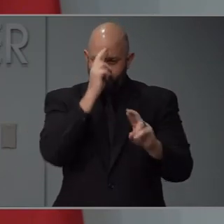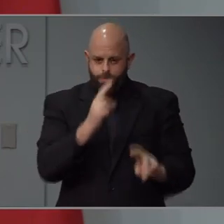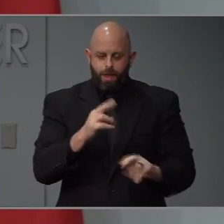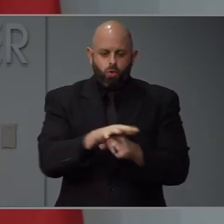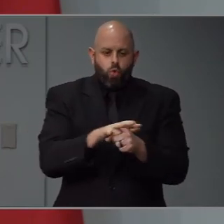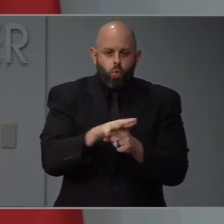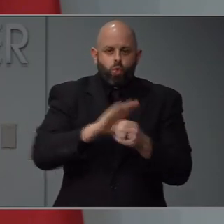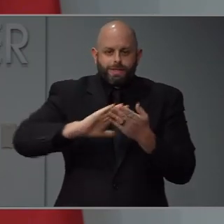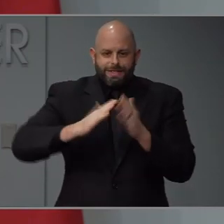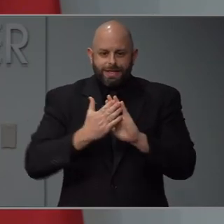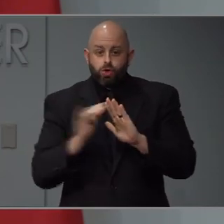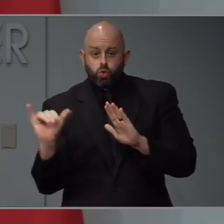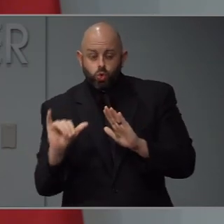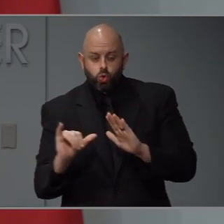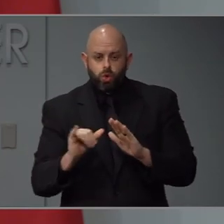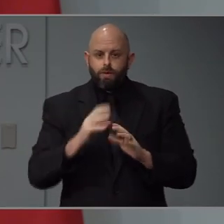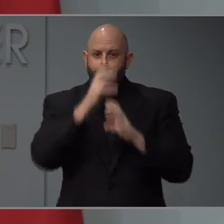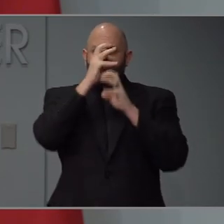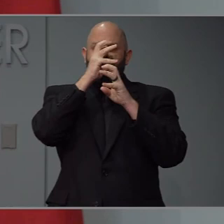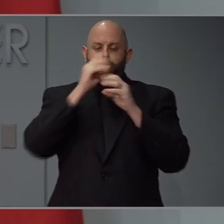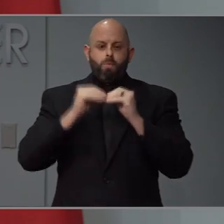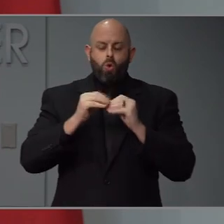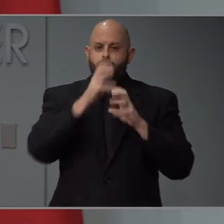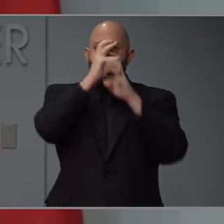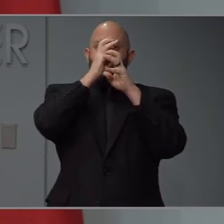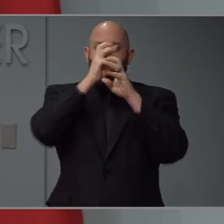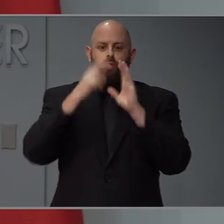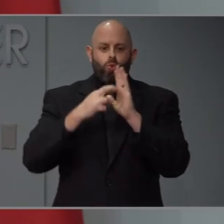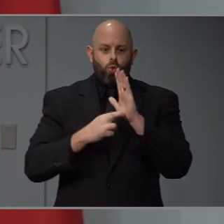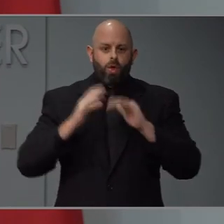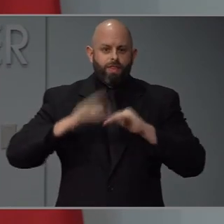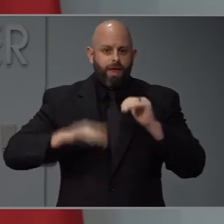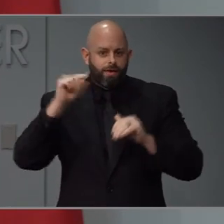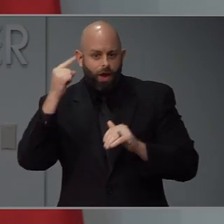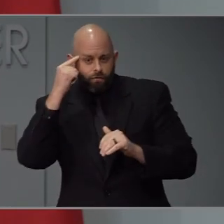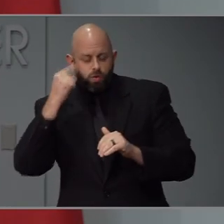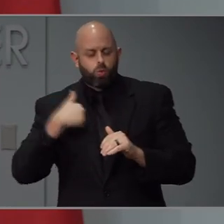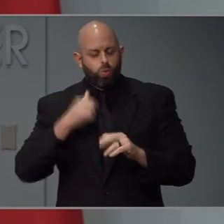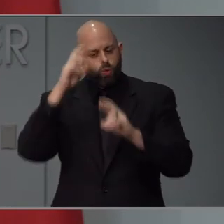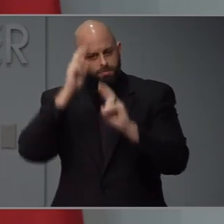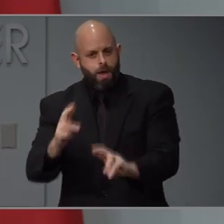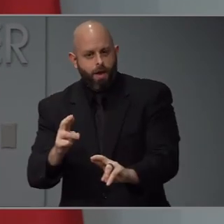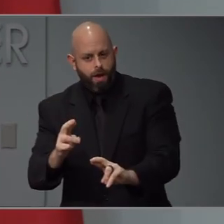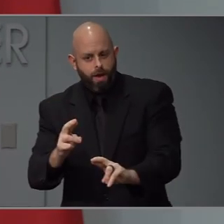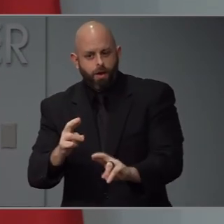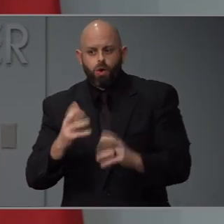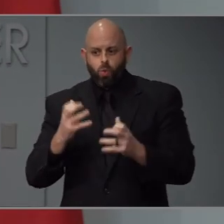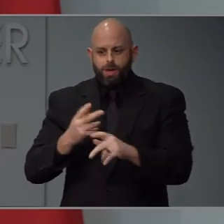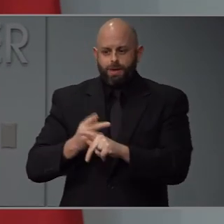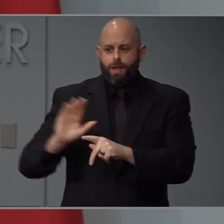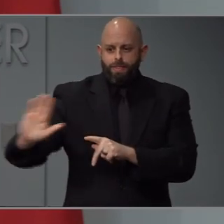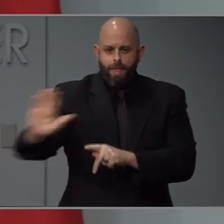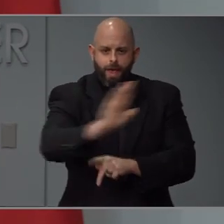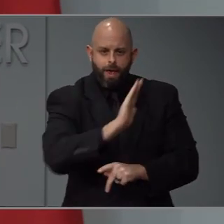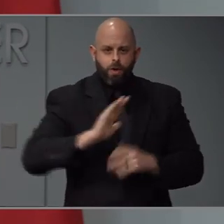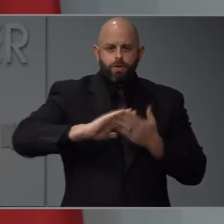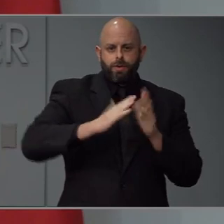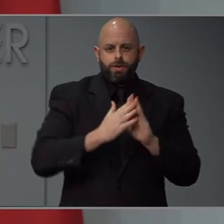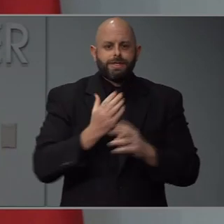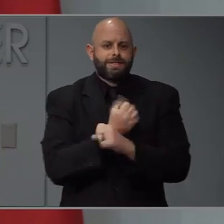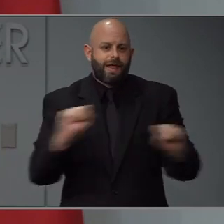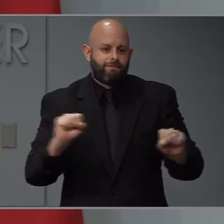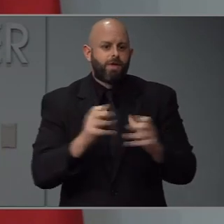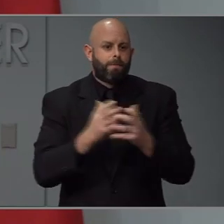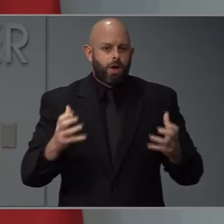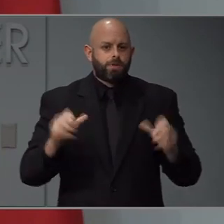communities going further than the governor's order in order to keep their communities doing as